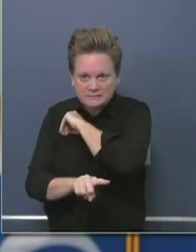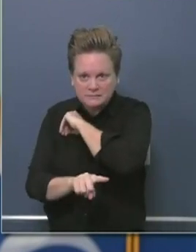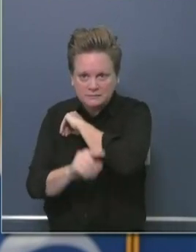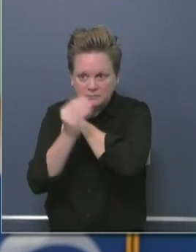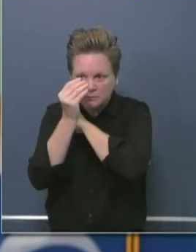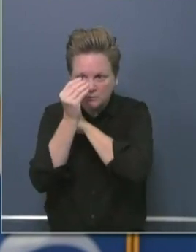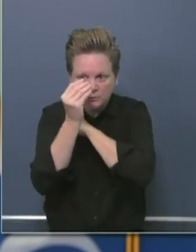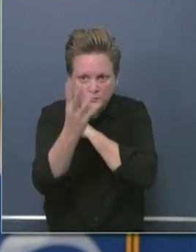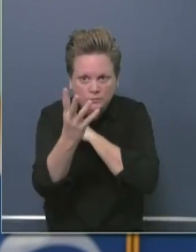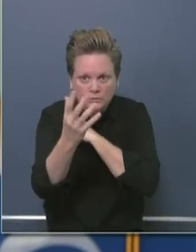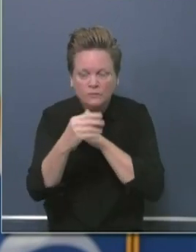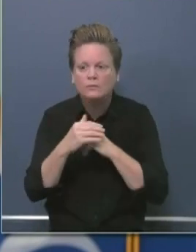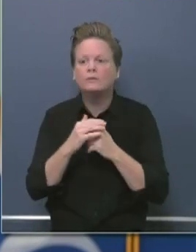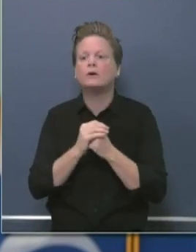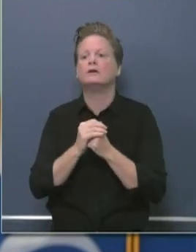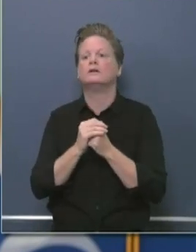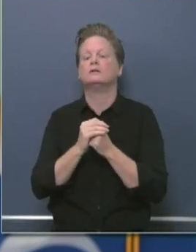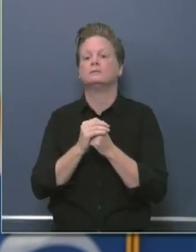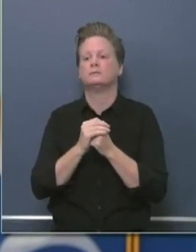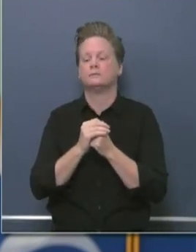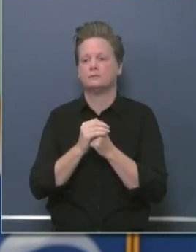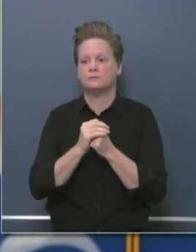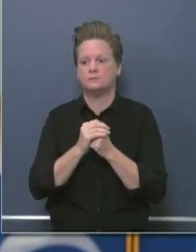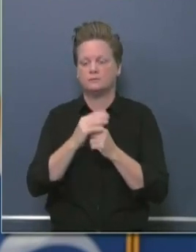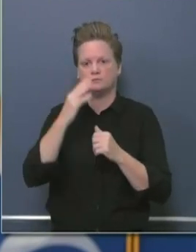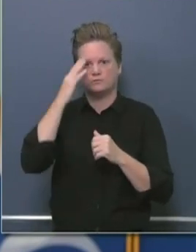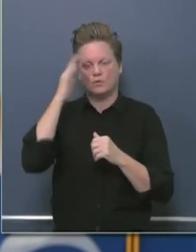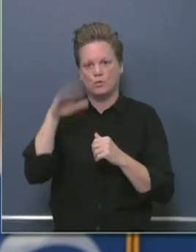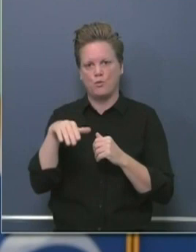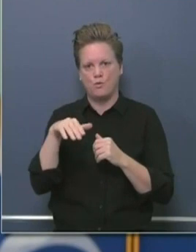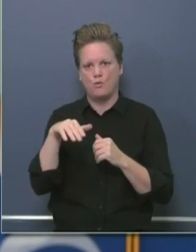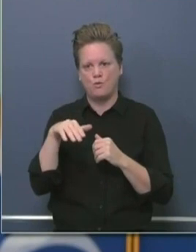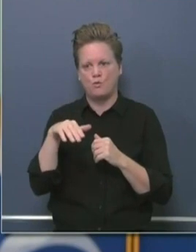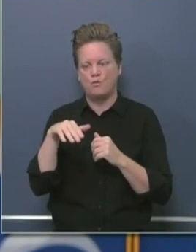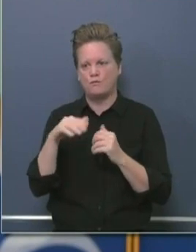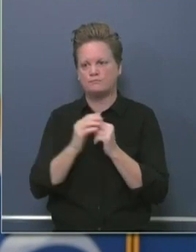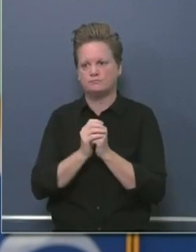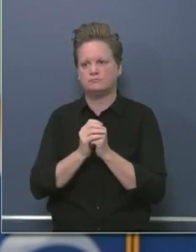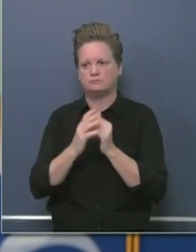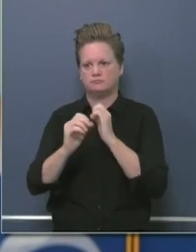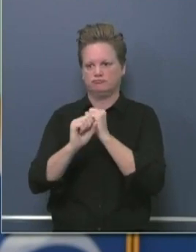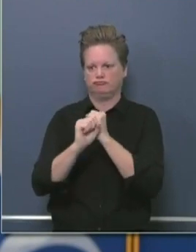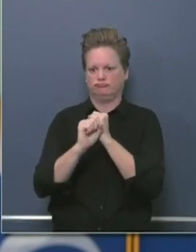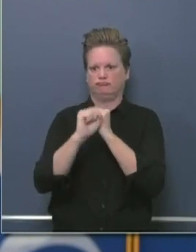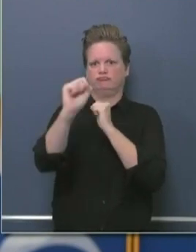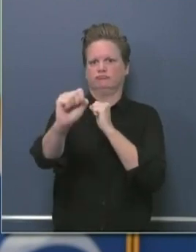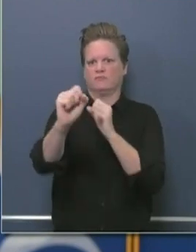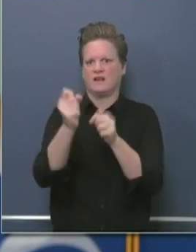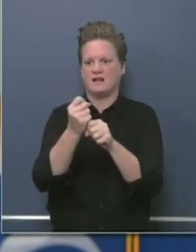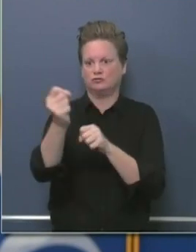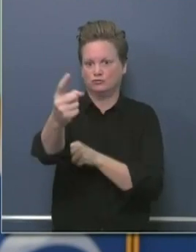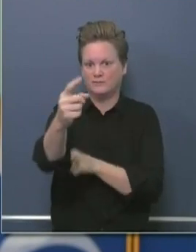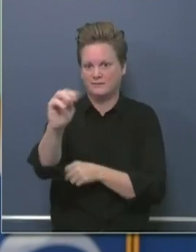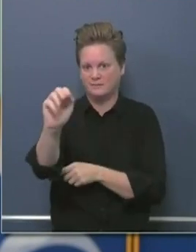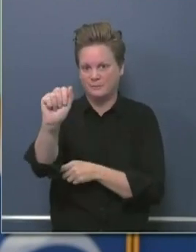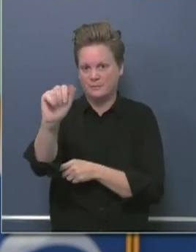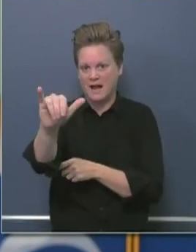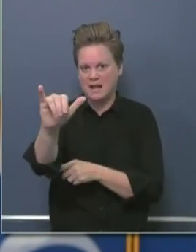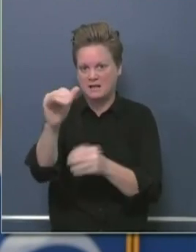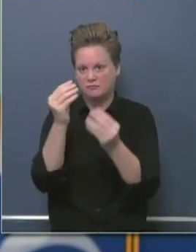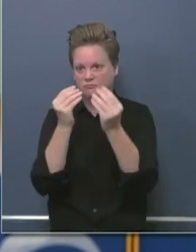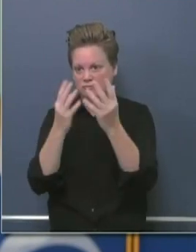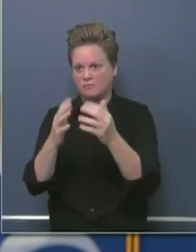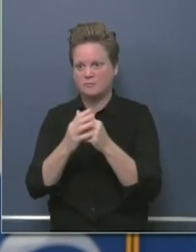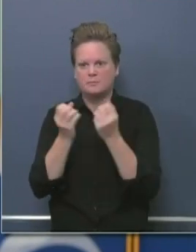significant relief, particularly that timeline that extends into the new year. As many of us have had that